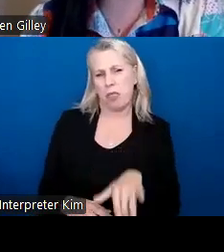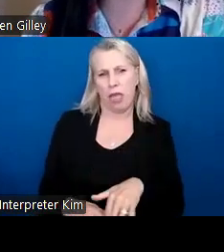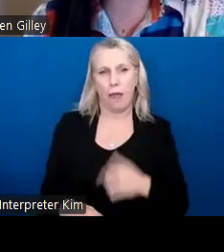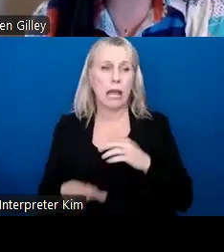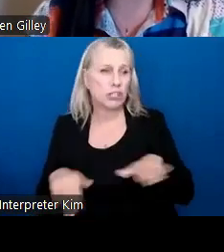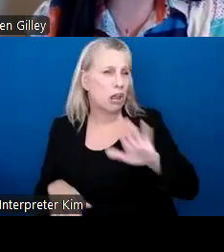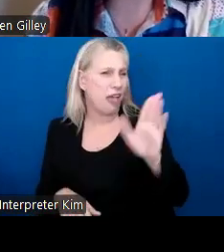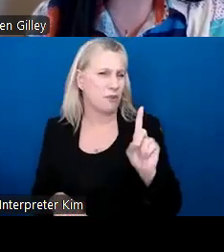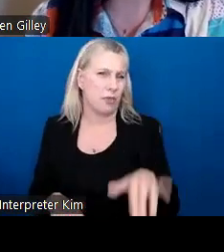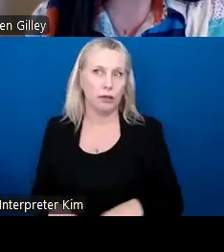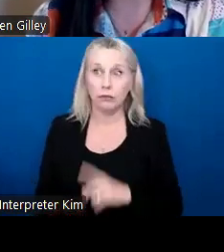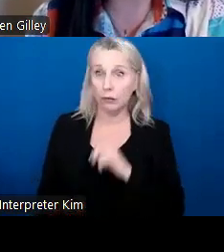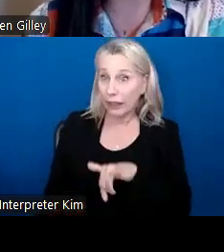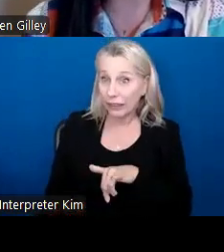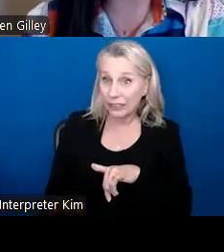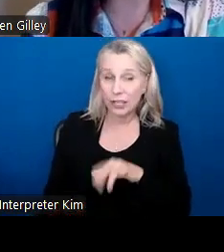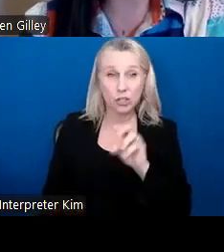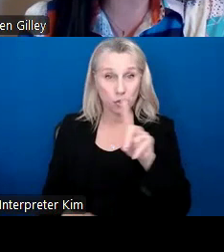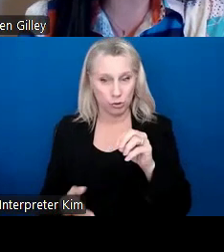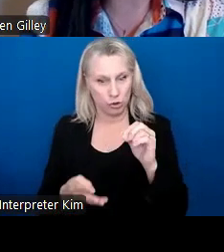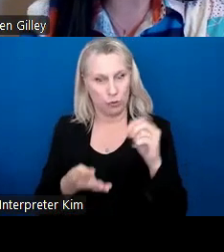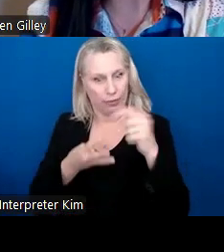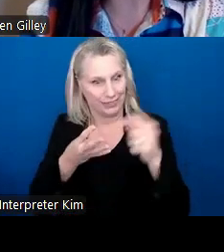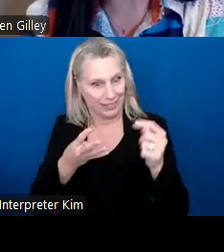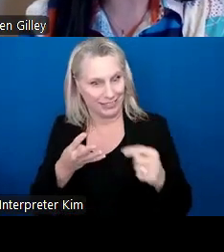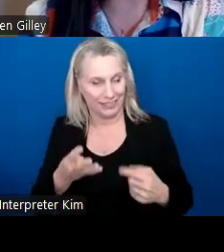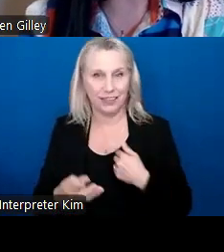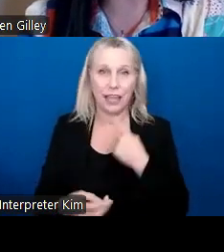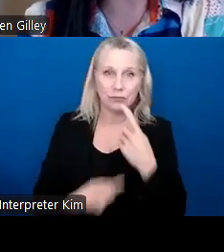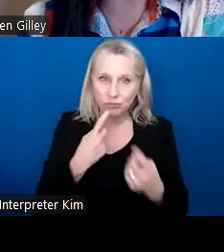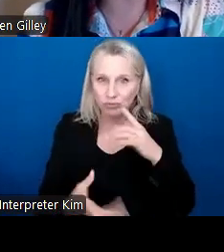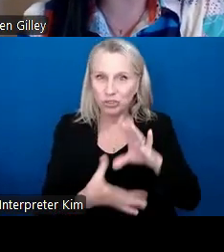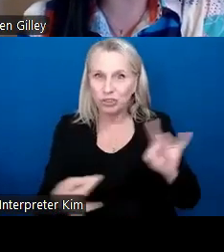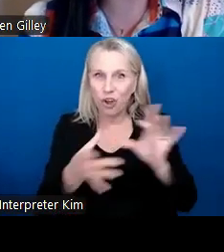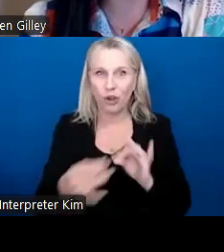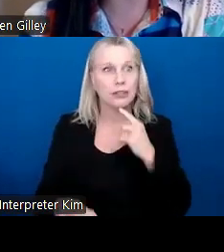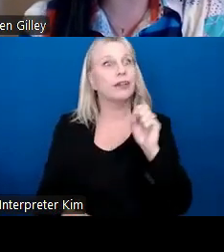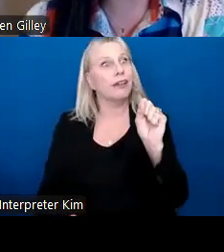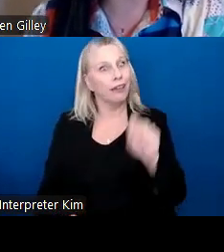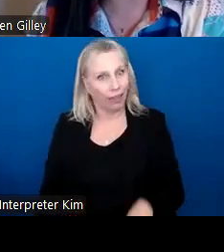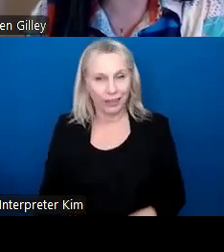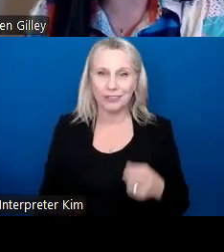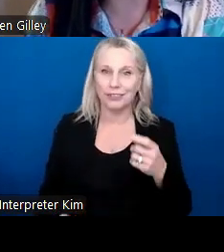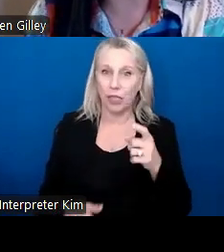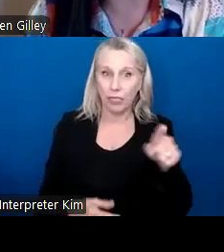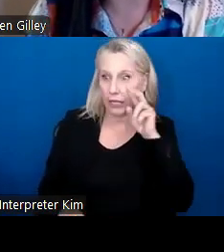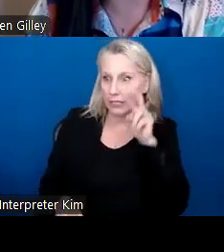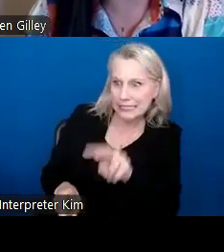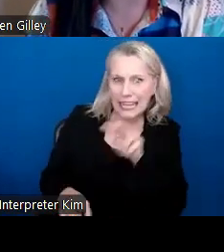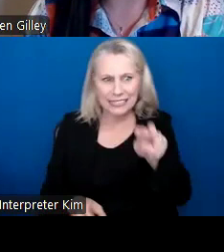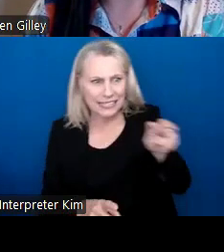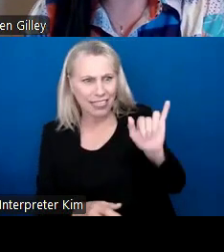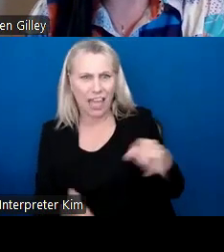Really? Students do this, this, this, you know, I would come home with these stories and yeah, they do because that's what they're seeing sometimes in our